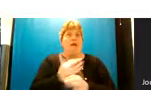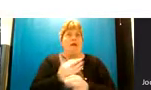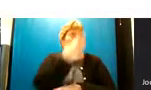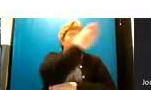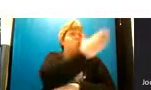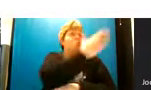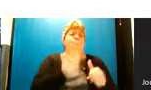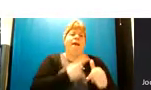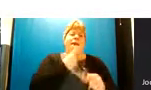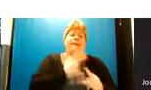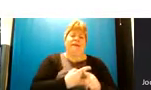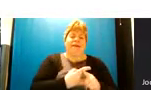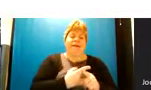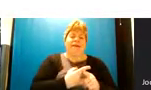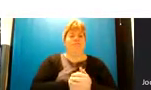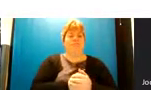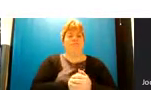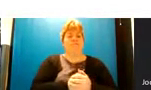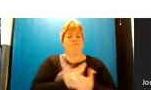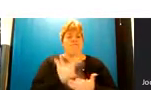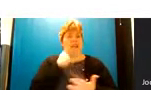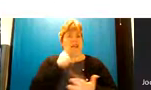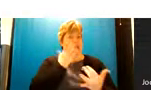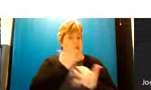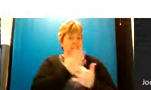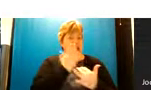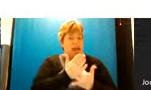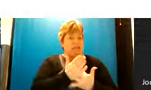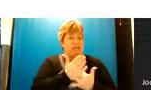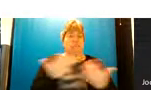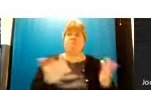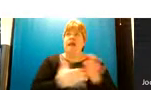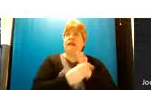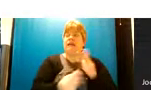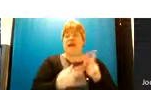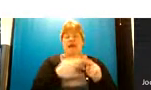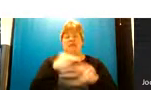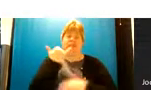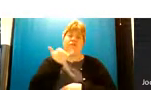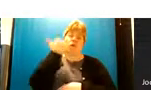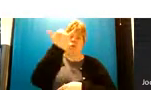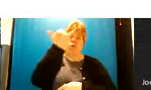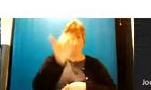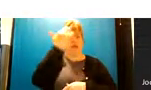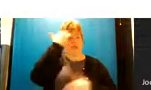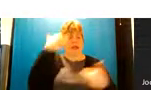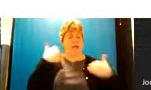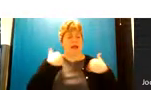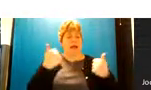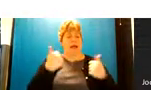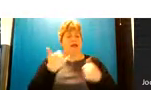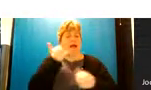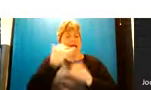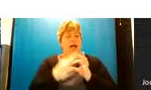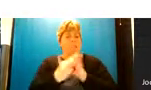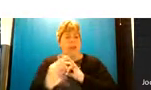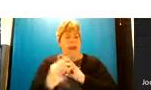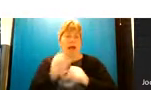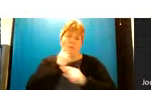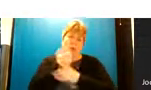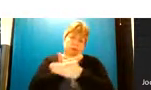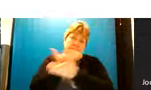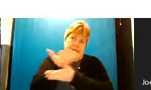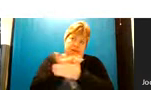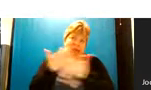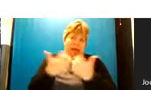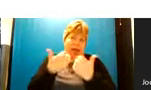so um people can access it uh for example if they've caught the mental health helpline there'll be a discussion about how best their needs will be